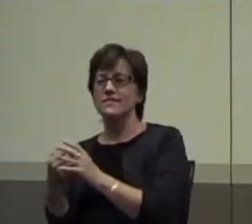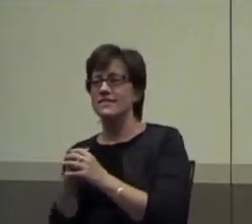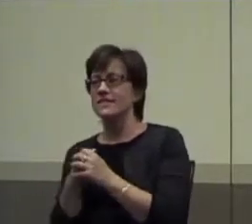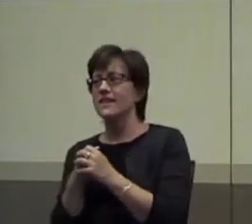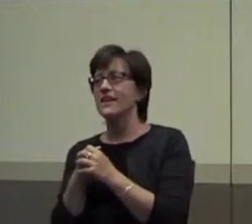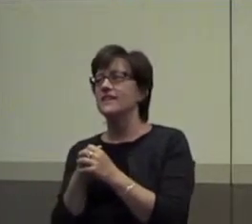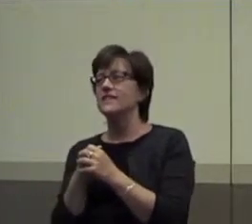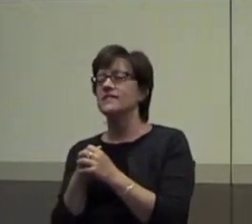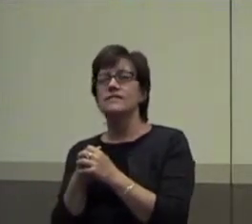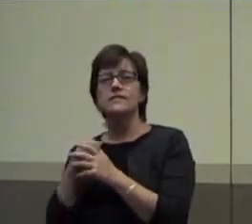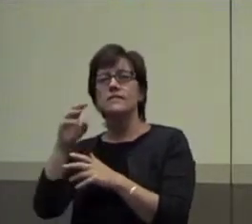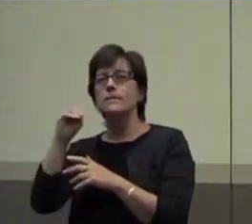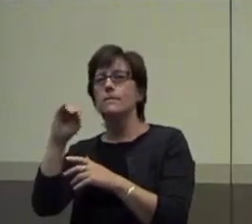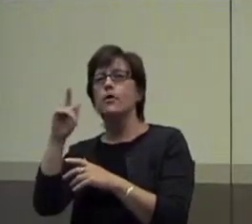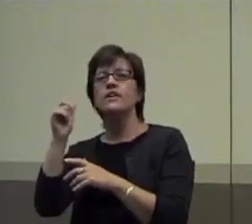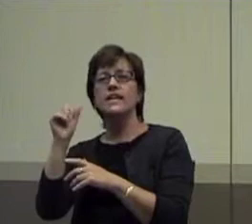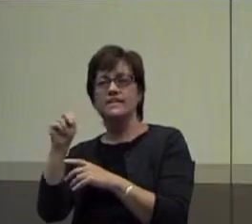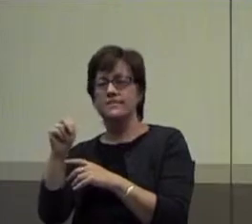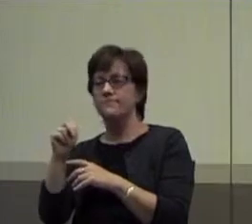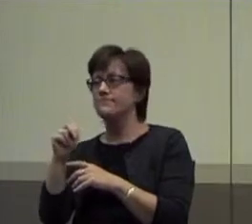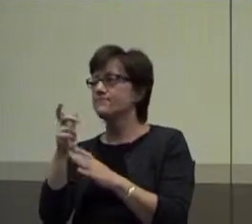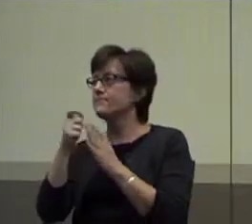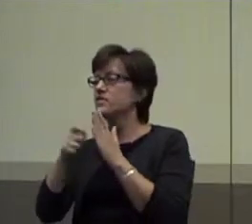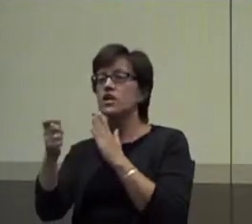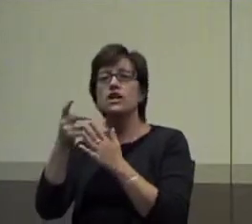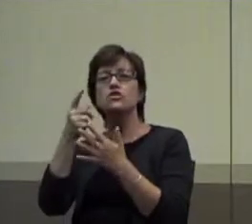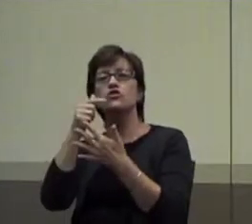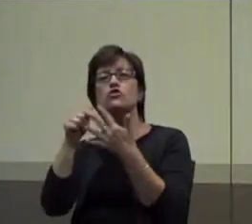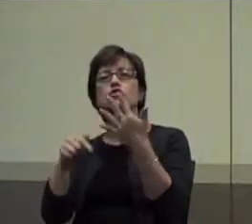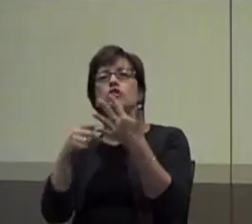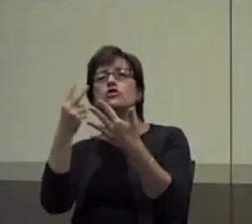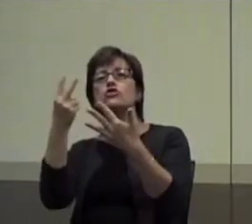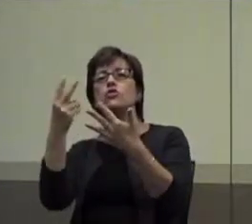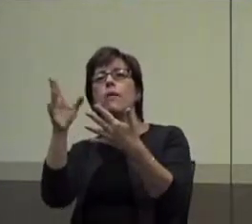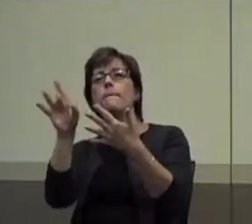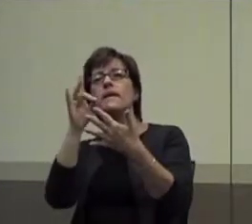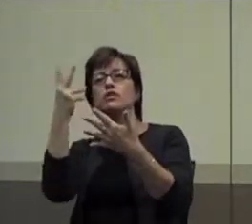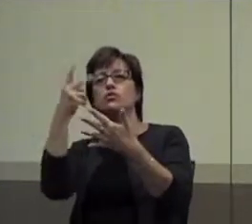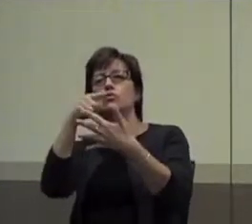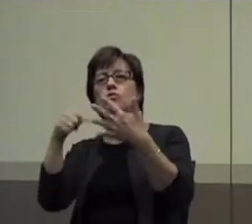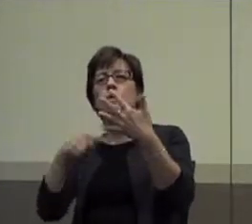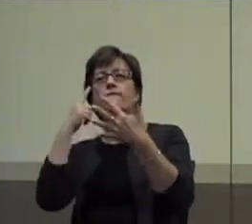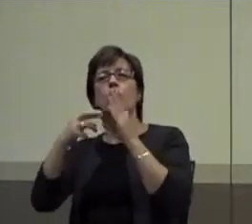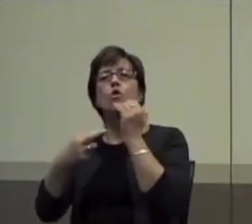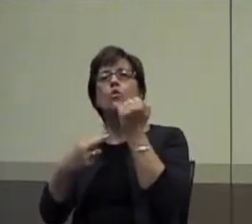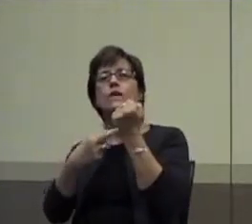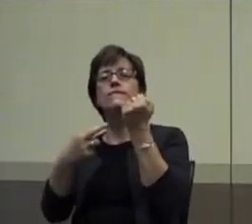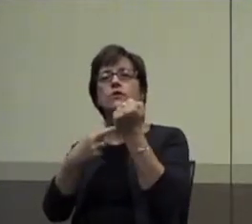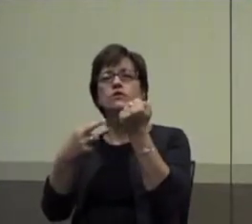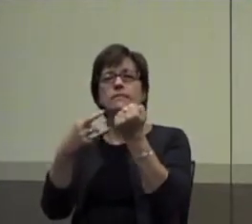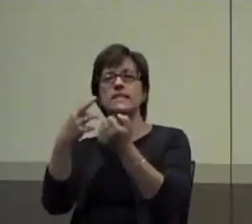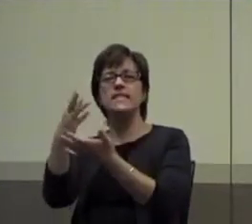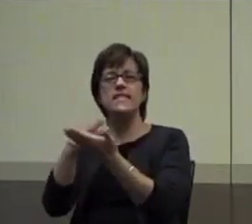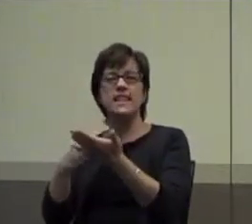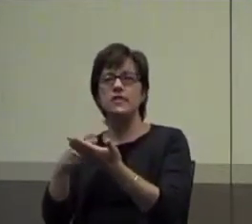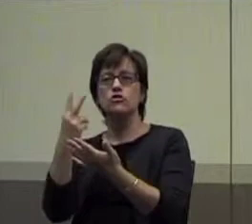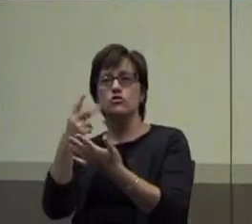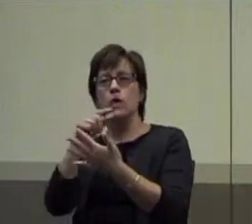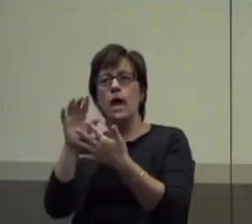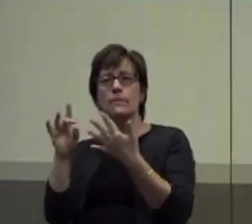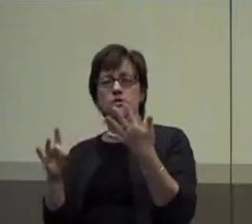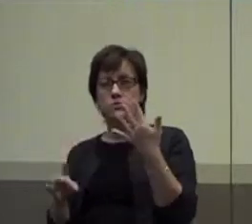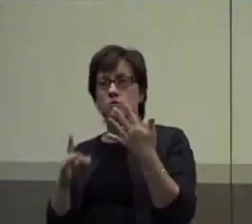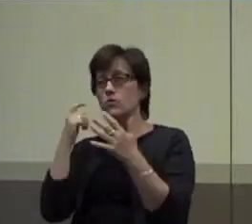Morgan, check two for when it comes to the reinforce section. You get two options. Remember our rules for